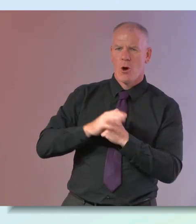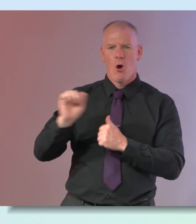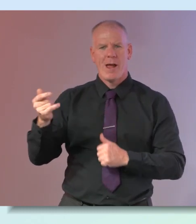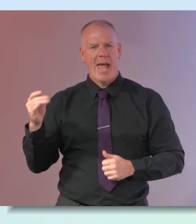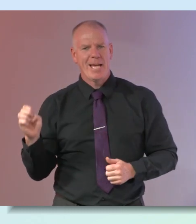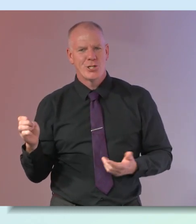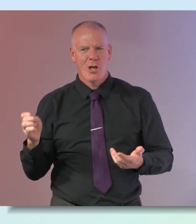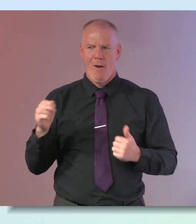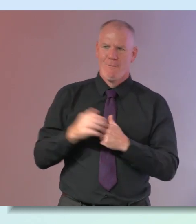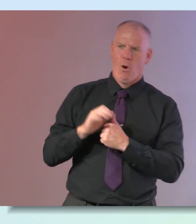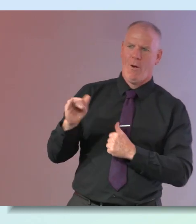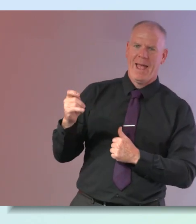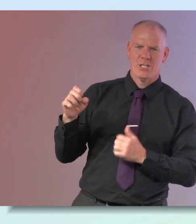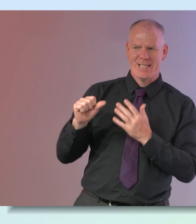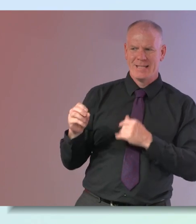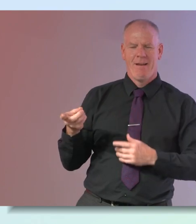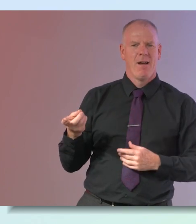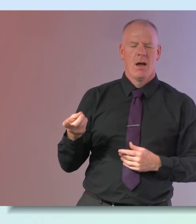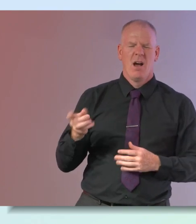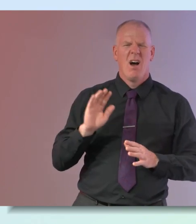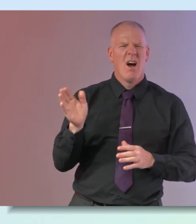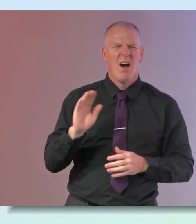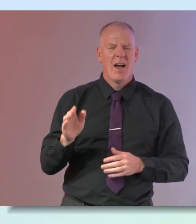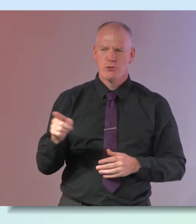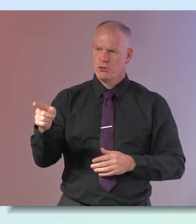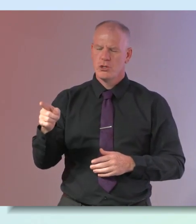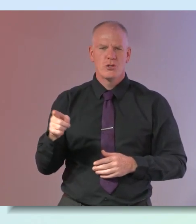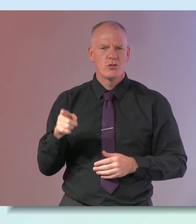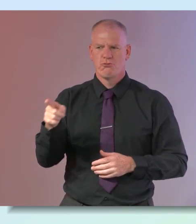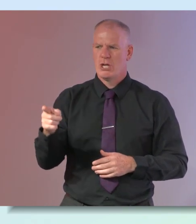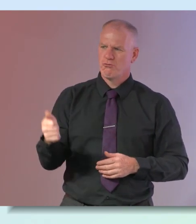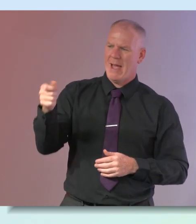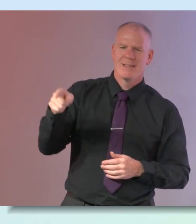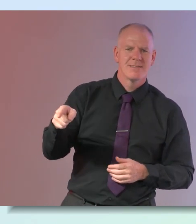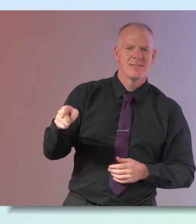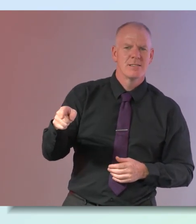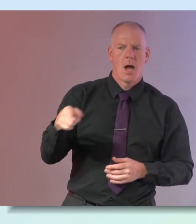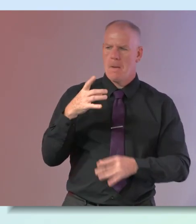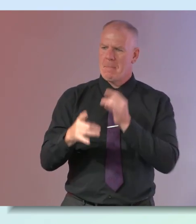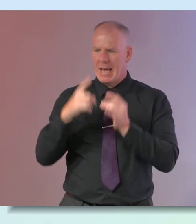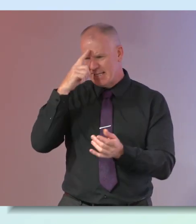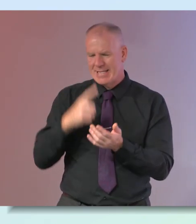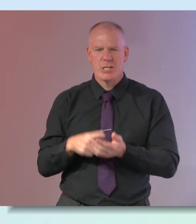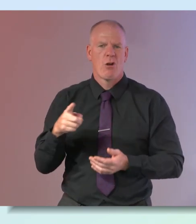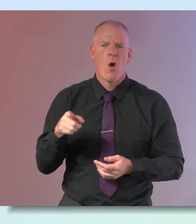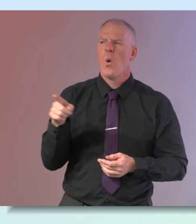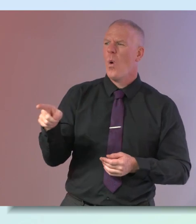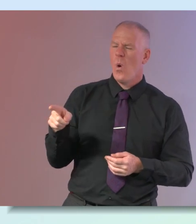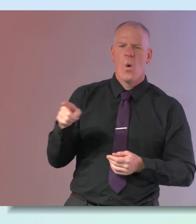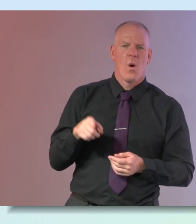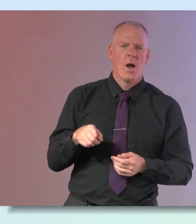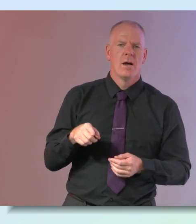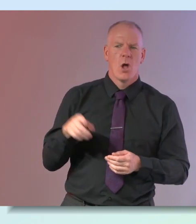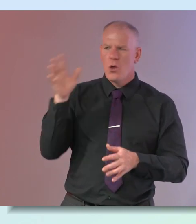her age isn't such a backhanded compliment like isn't she great look at the you look at her making decisions look at her getting getting